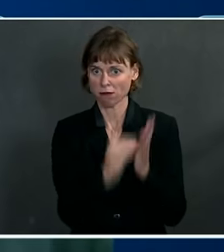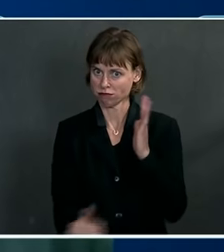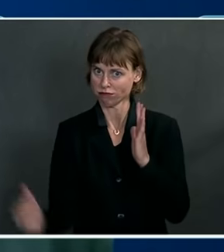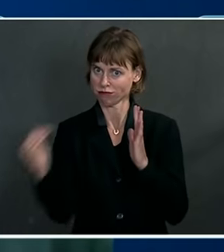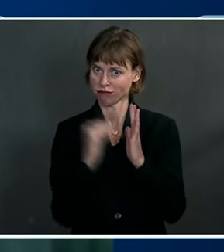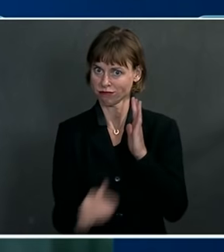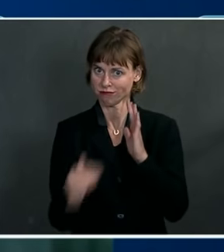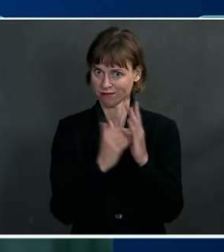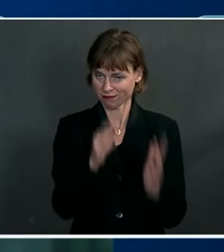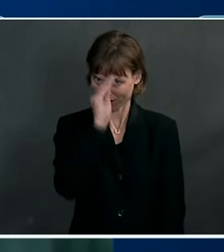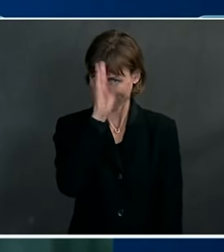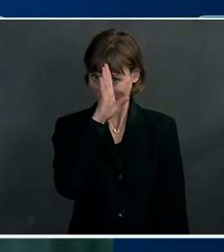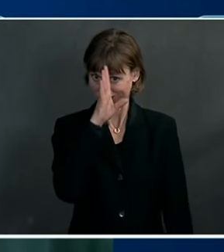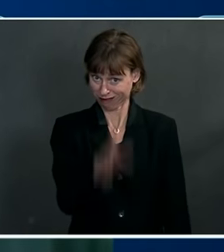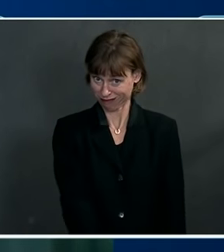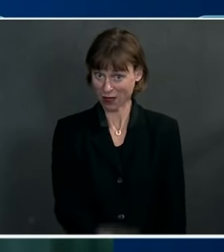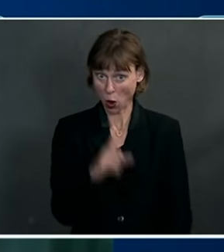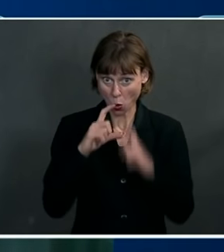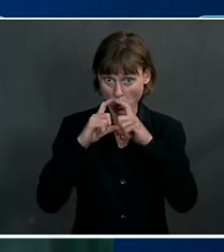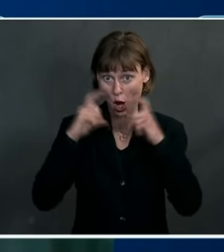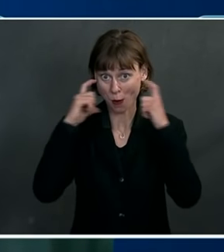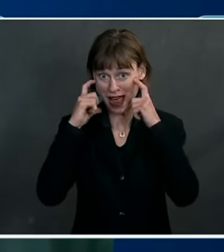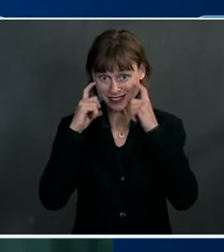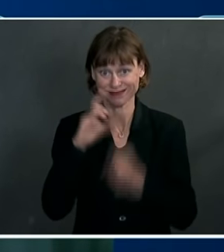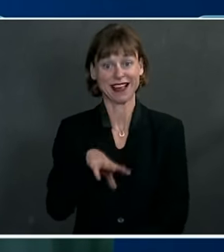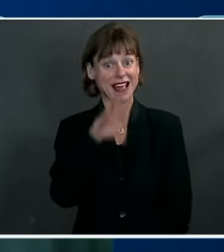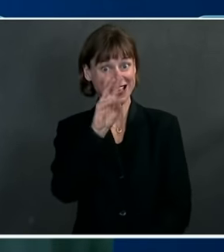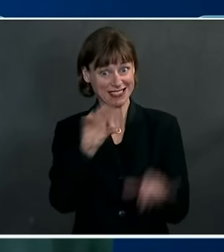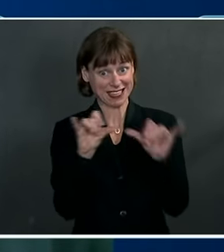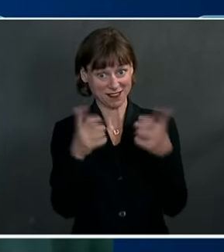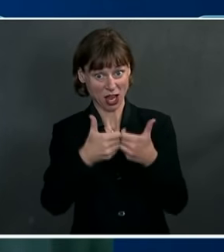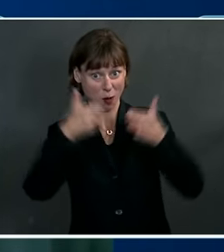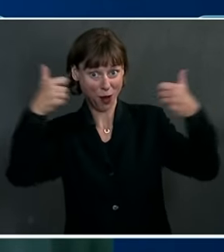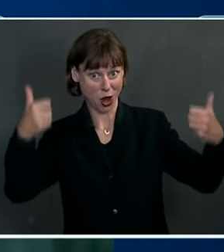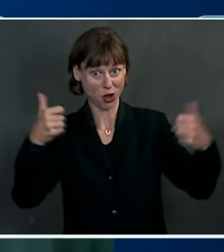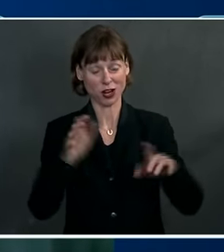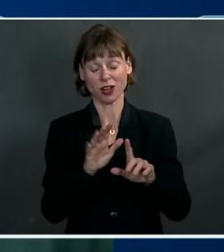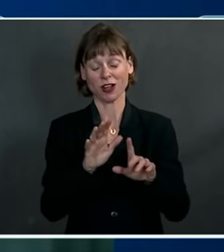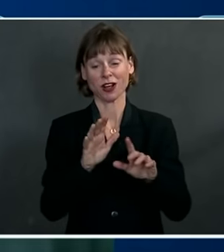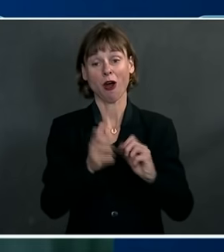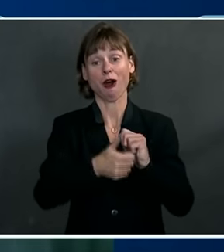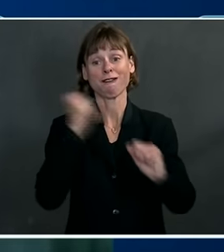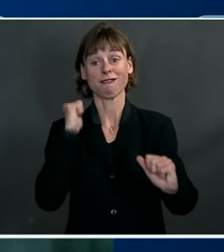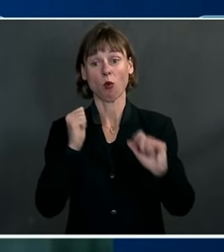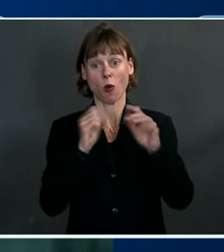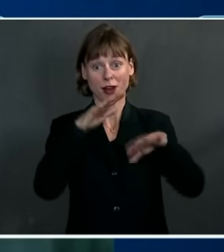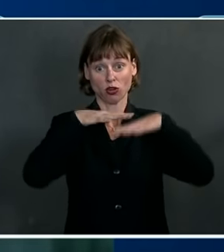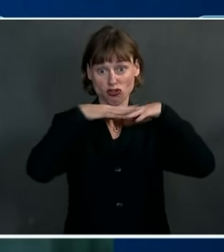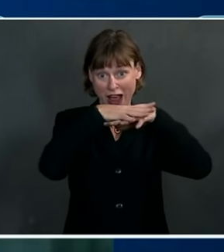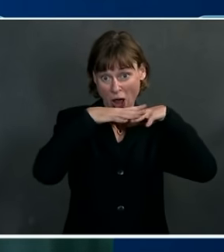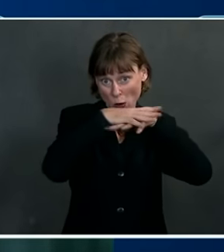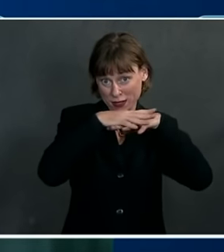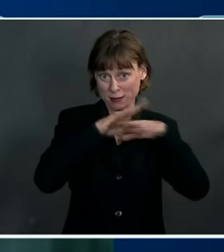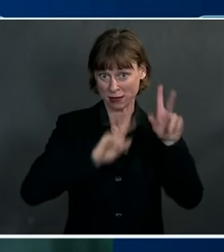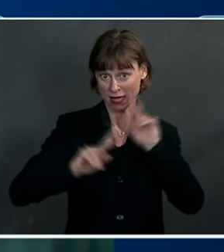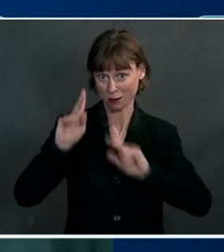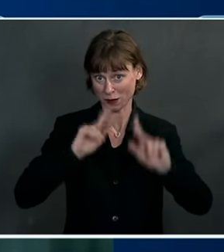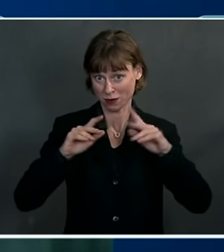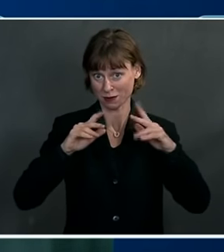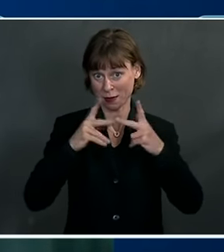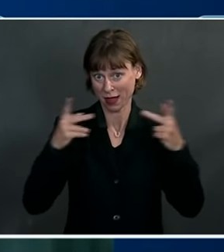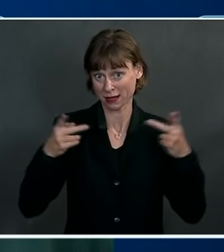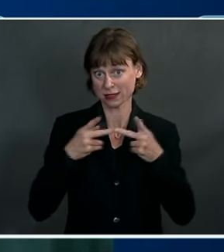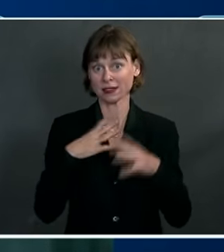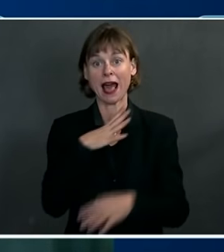So here it is. Wear a mask, stay six feet apart, avoid crowds and poorly ventilated spaces. Also, now